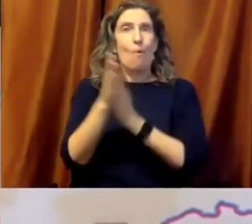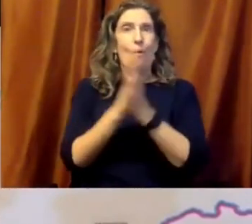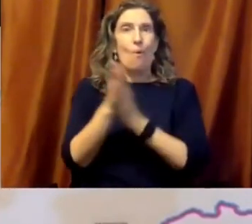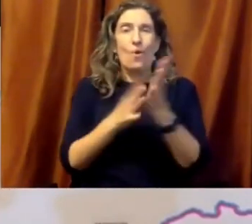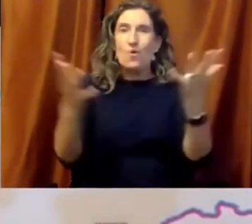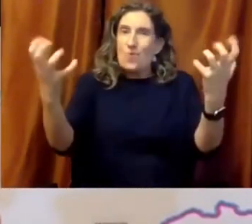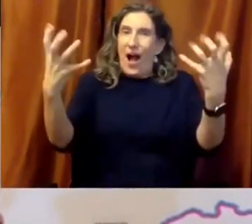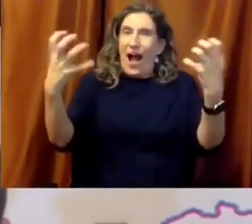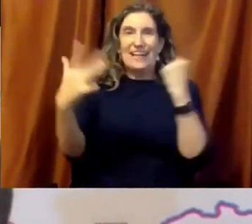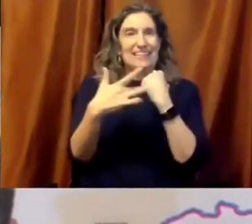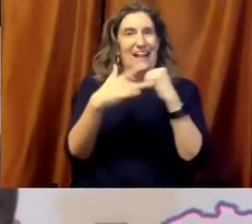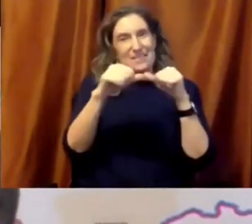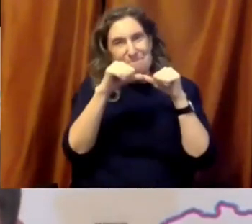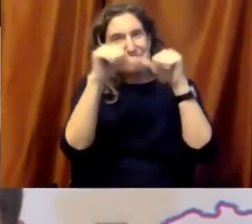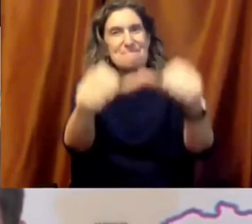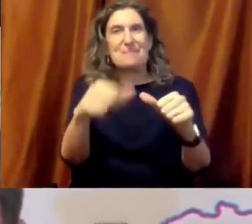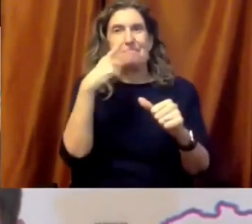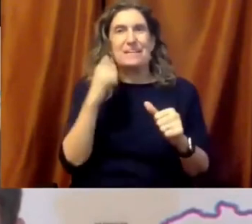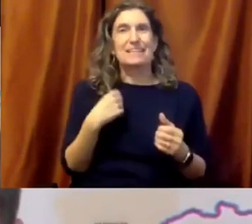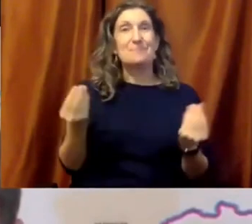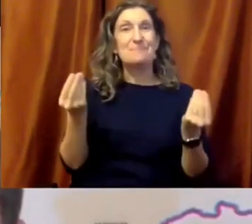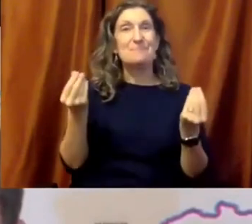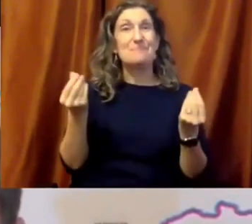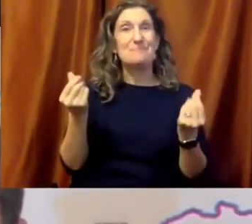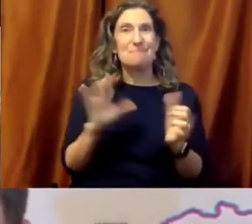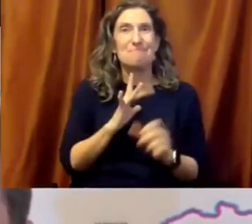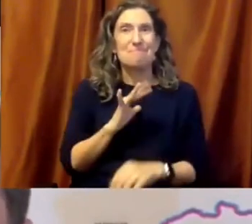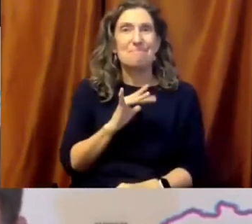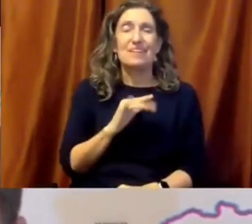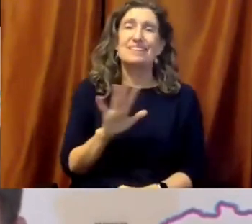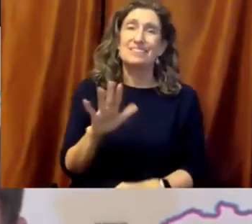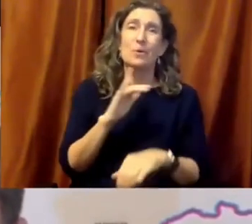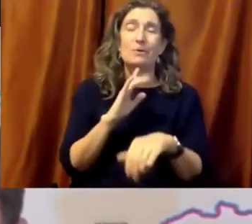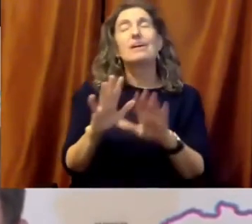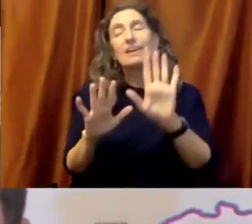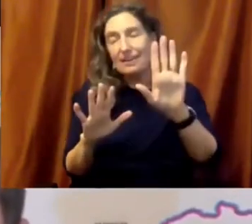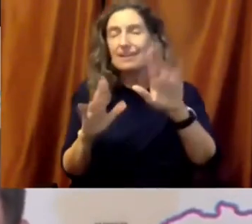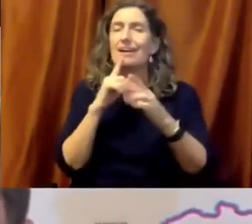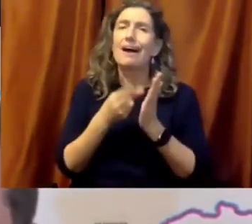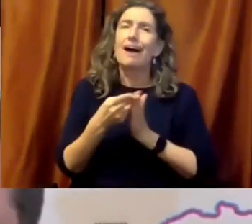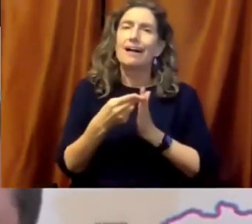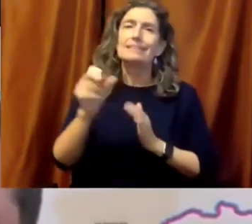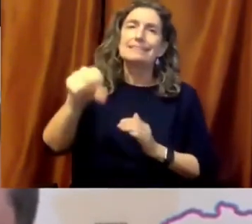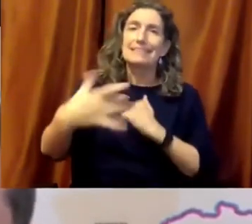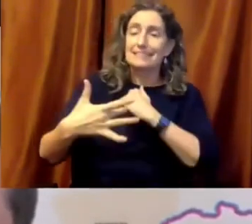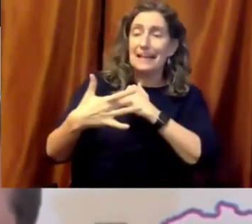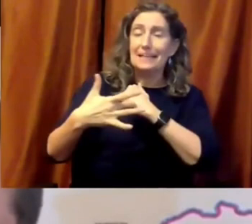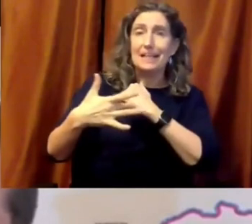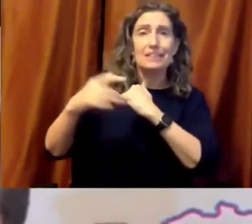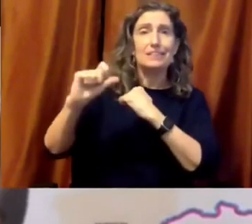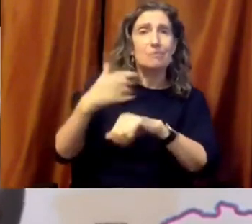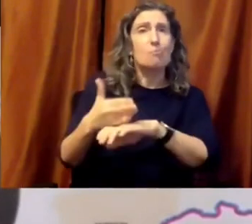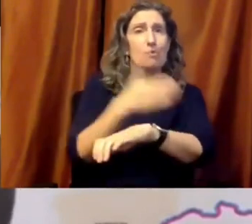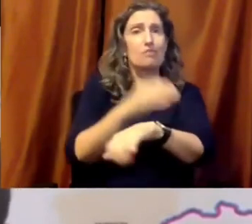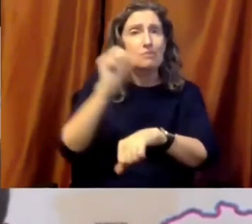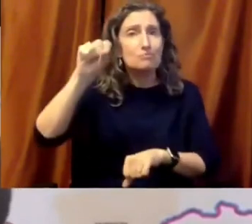The fact is, we do need better technology, better experiences. EI has had protocols in place